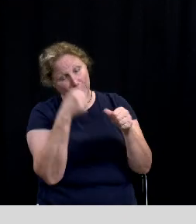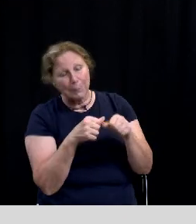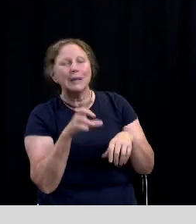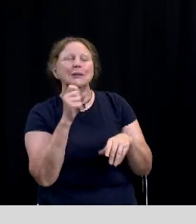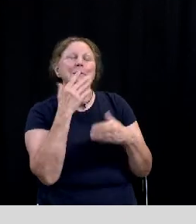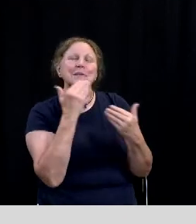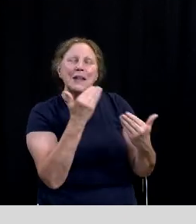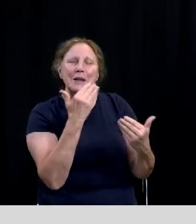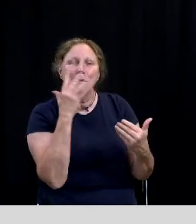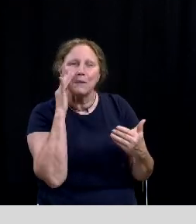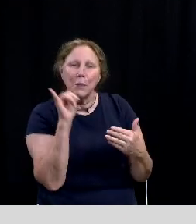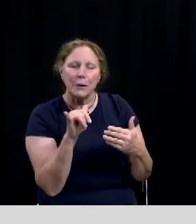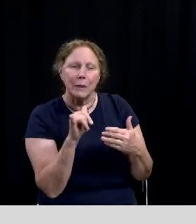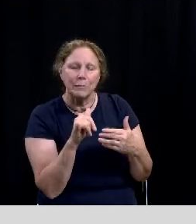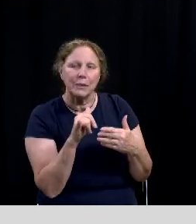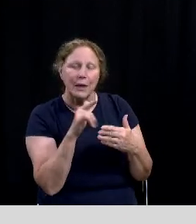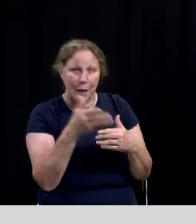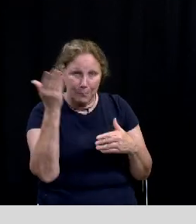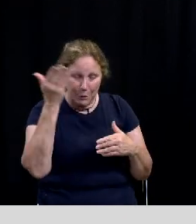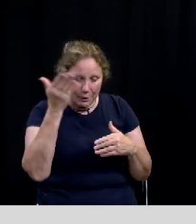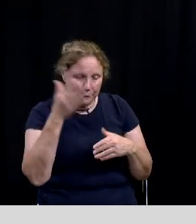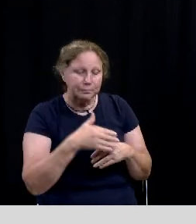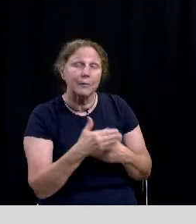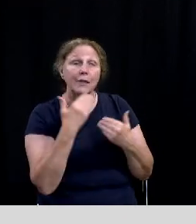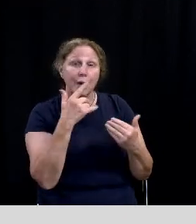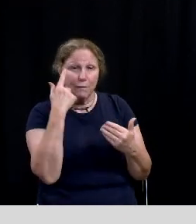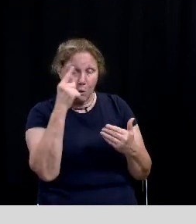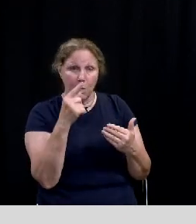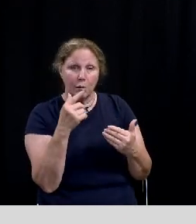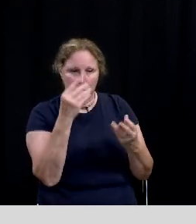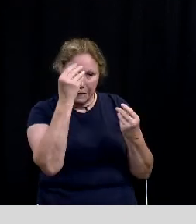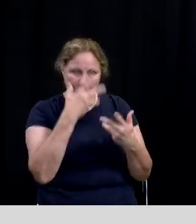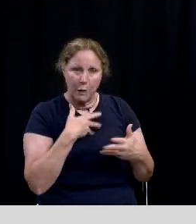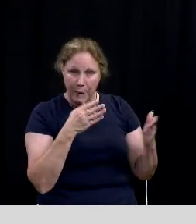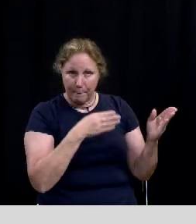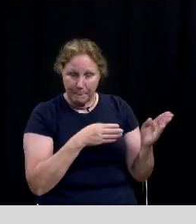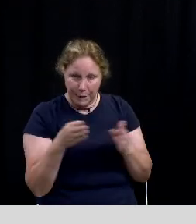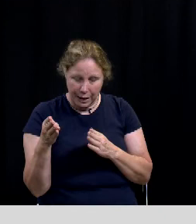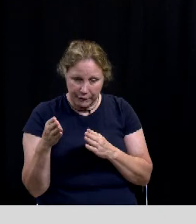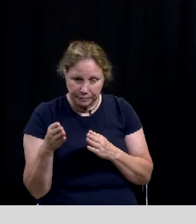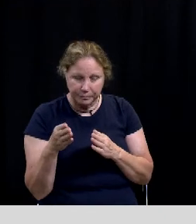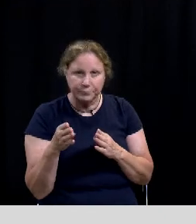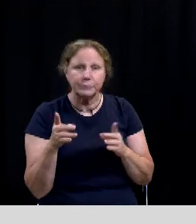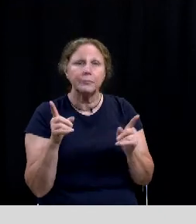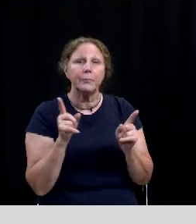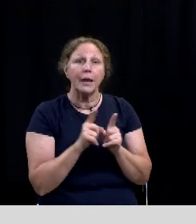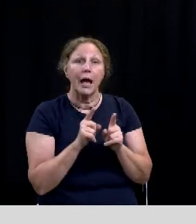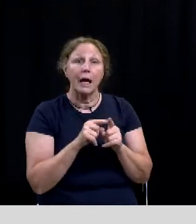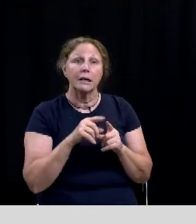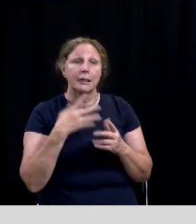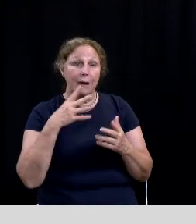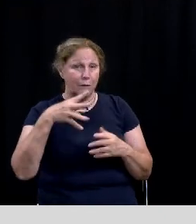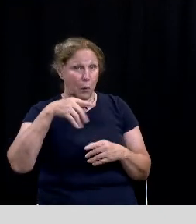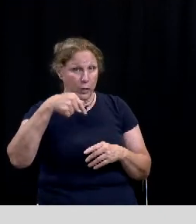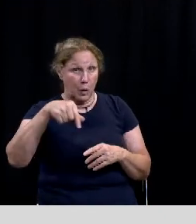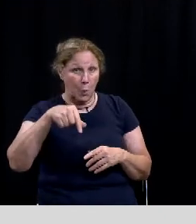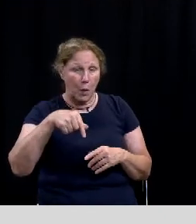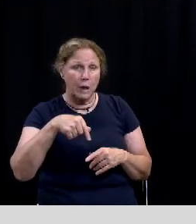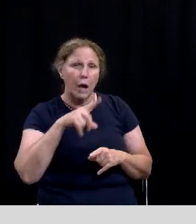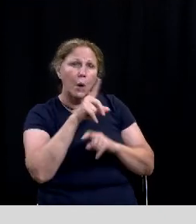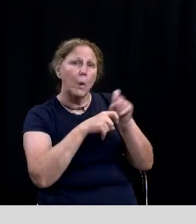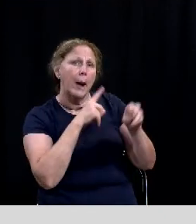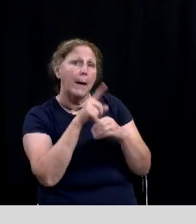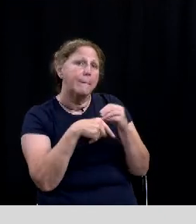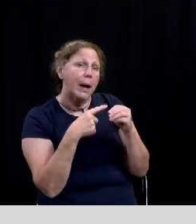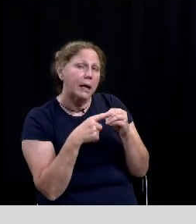for uh this presentation and thank you for letting us know what the plan is as we move into fourth quarter question about